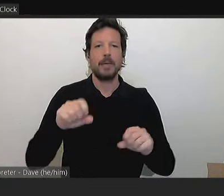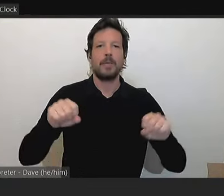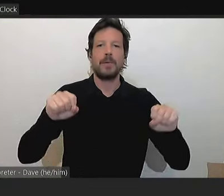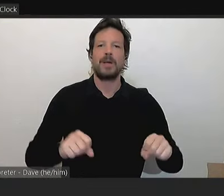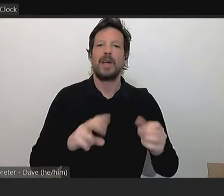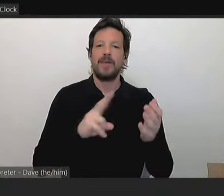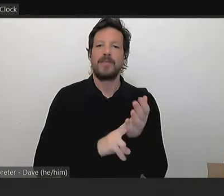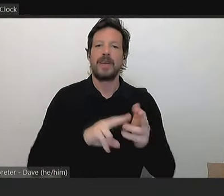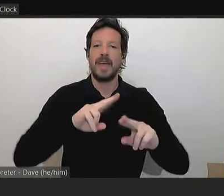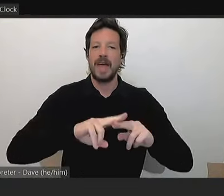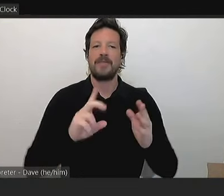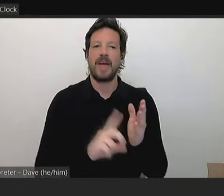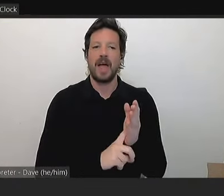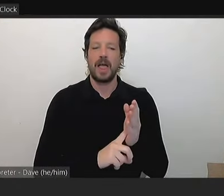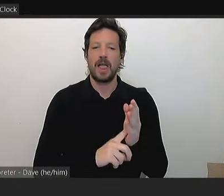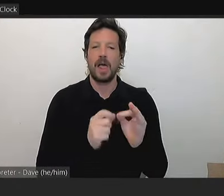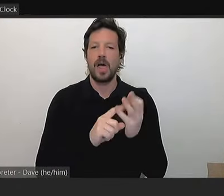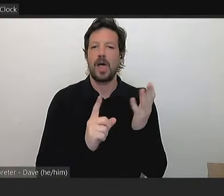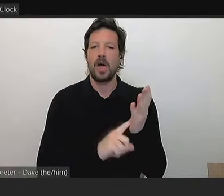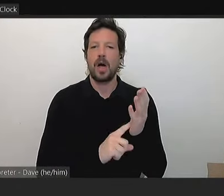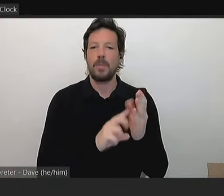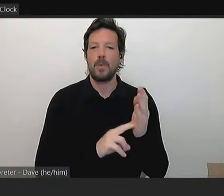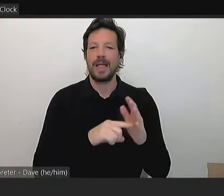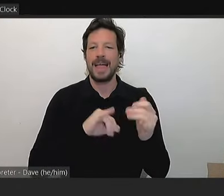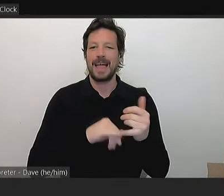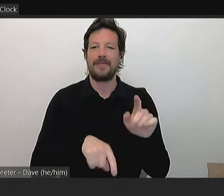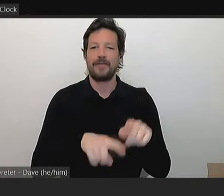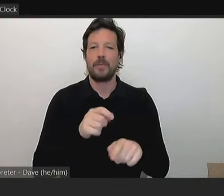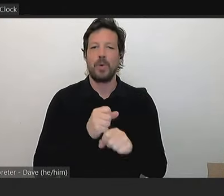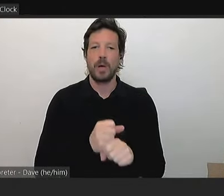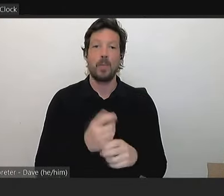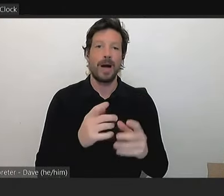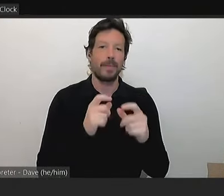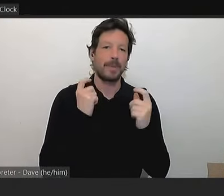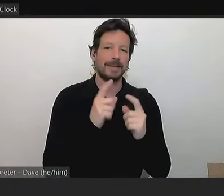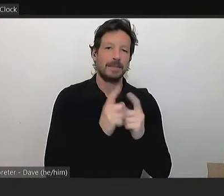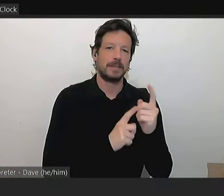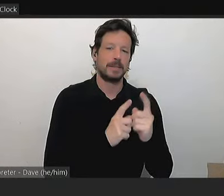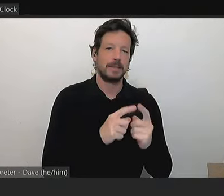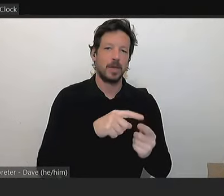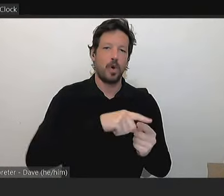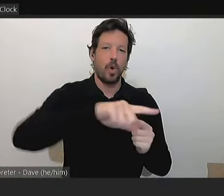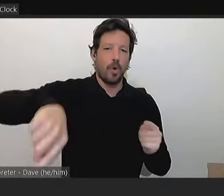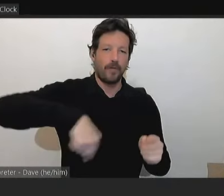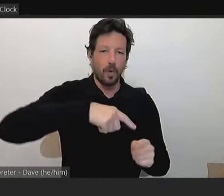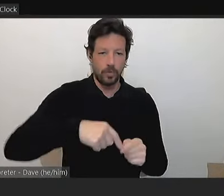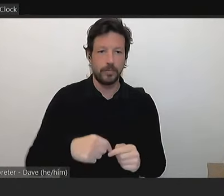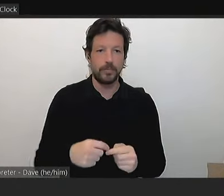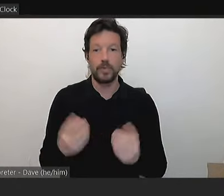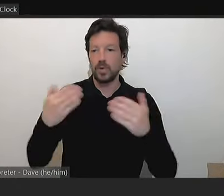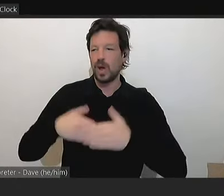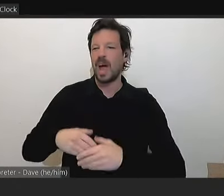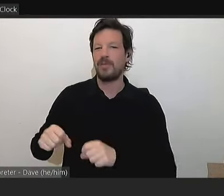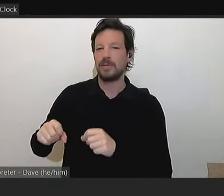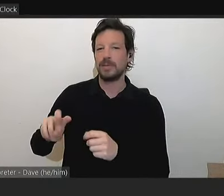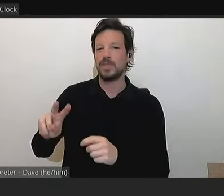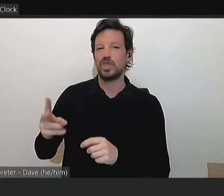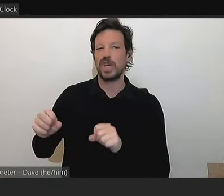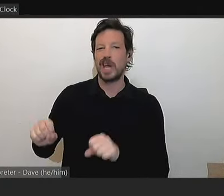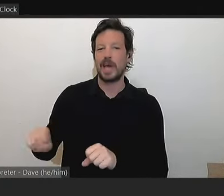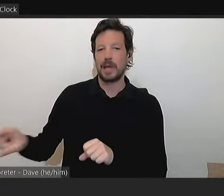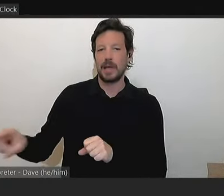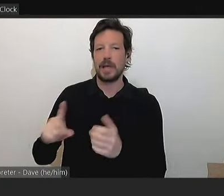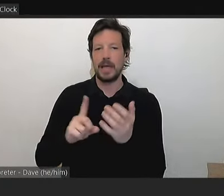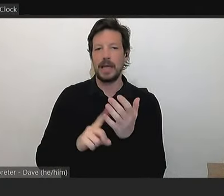Northern Bulllands Football Club, which is situated at Preston City Oval. Tonight, I'm joined by Chair Leighton Wood. Bulllands' purpose